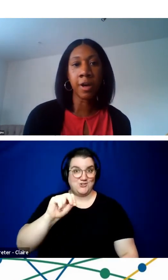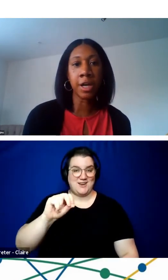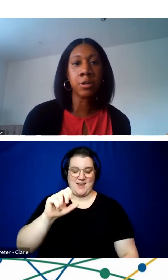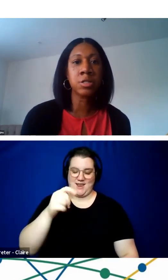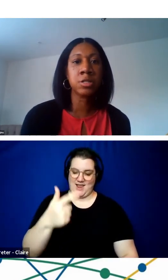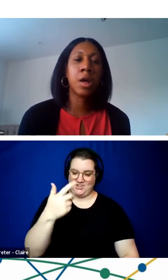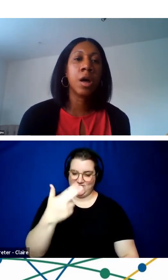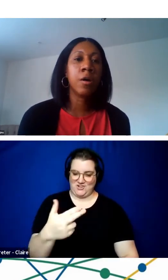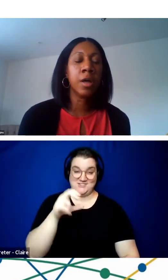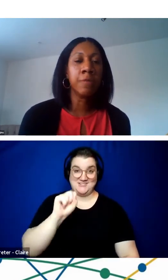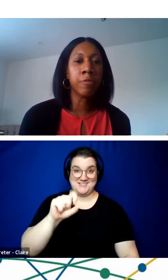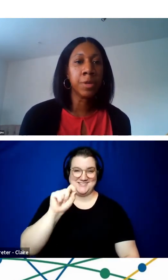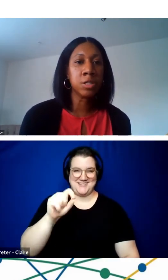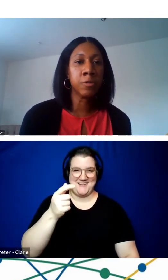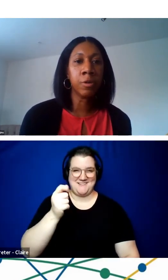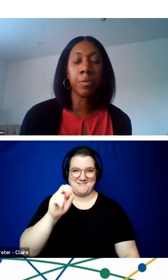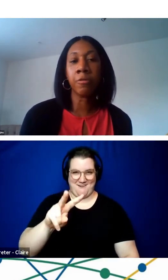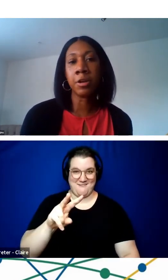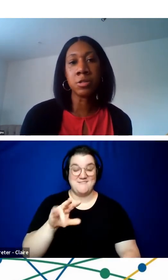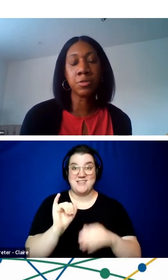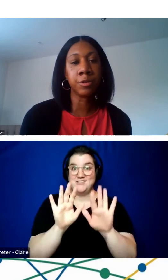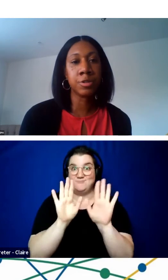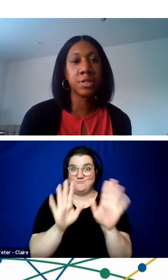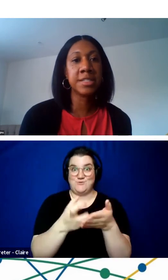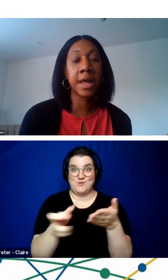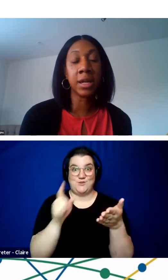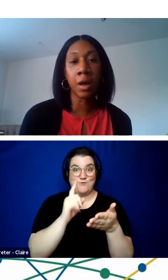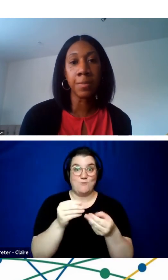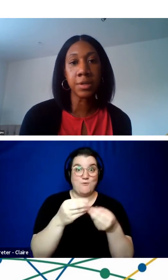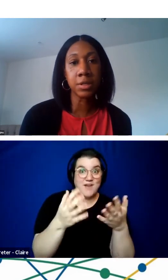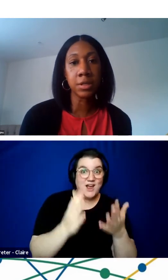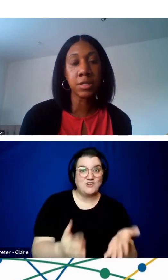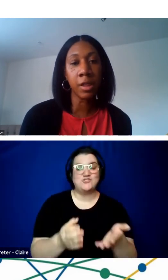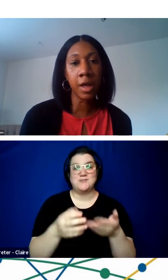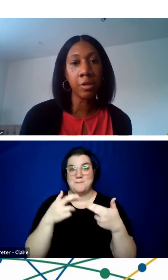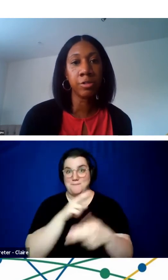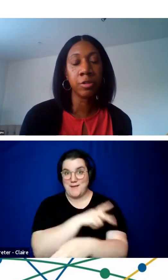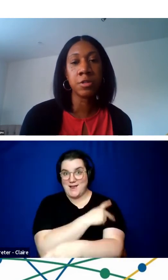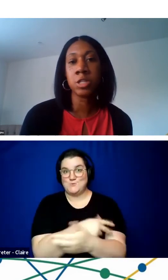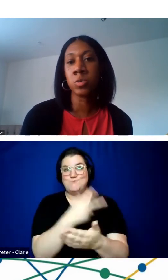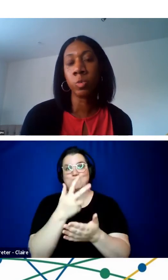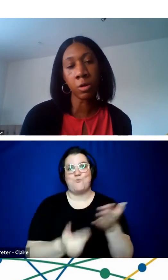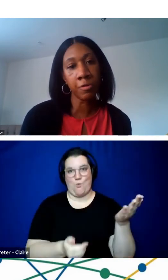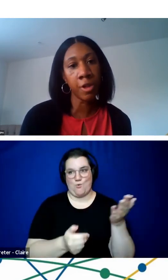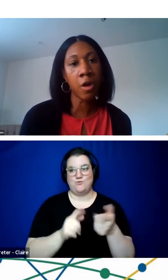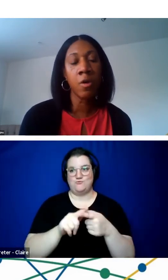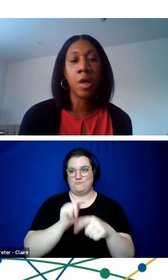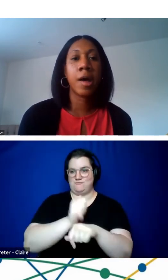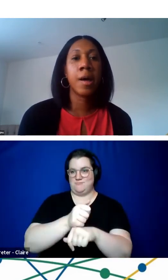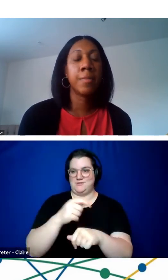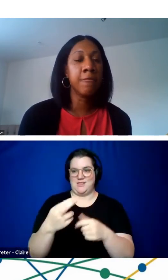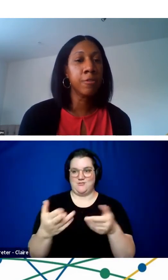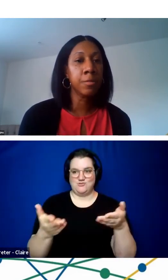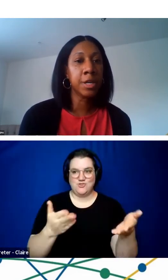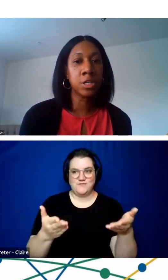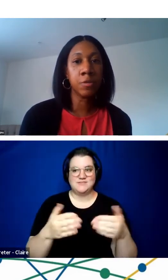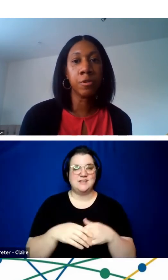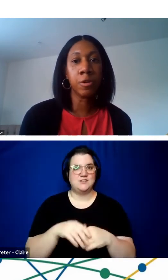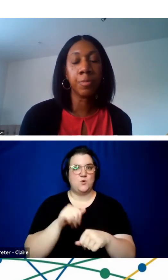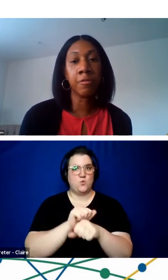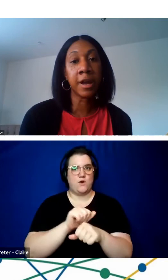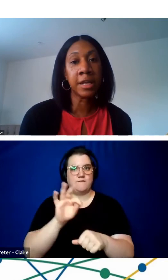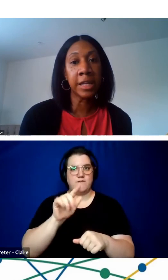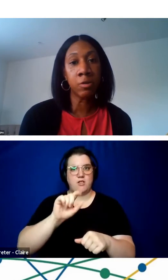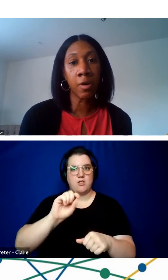and your providers, information for providers for setting up telehealth services, workflow information